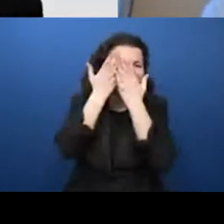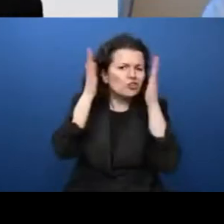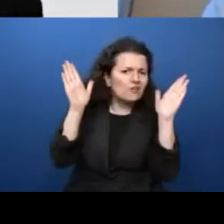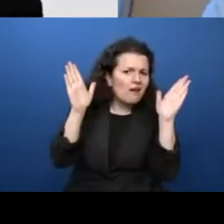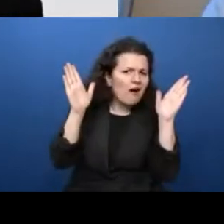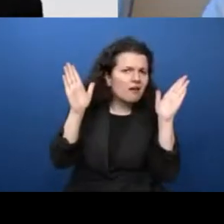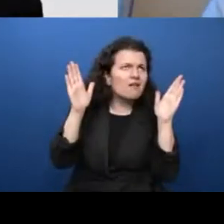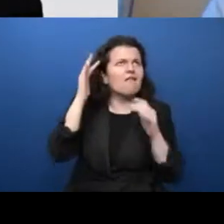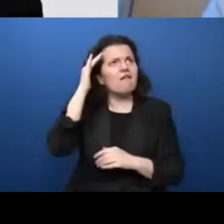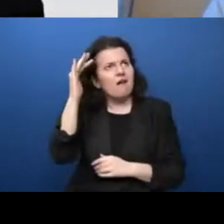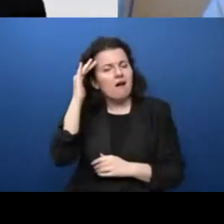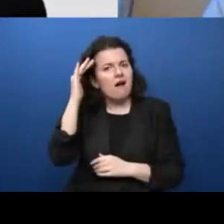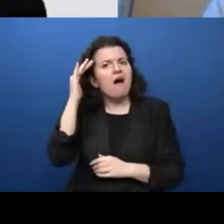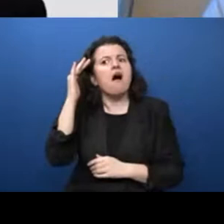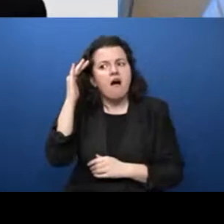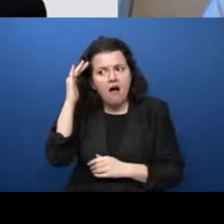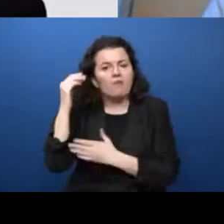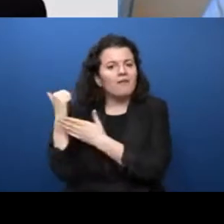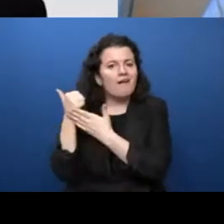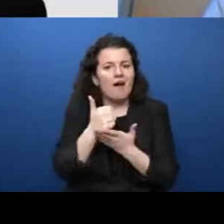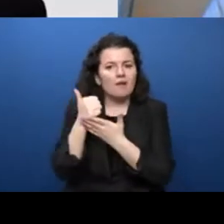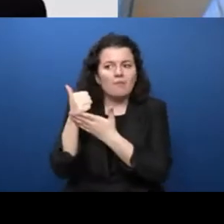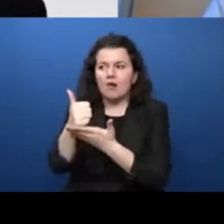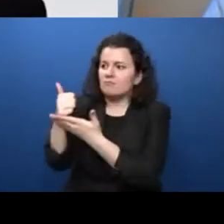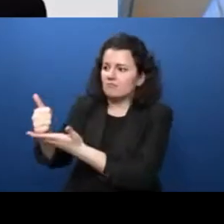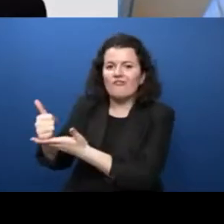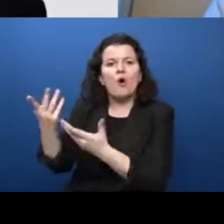ensure our quality of life, a better quality of life.